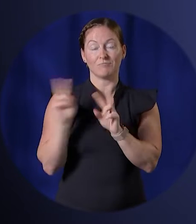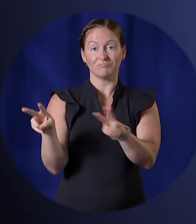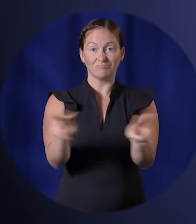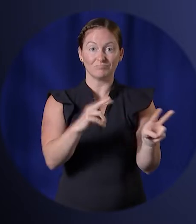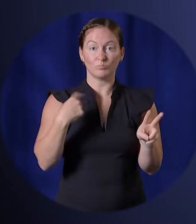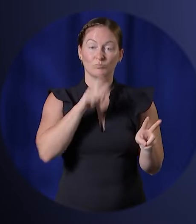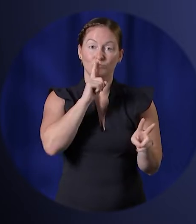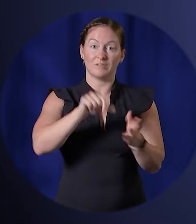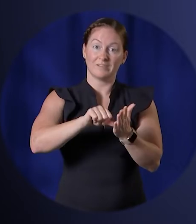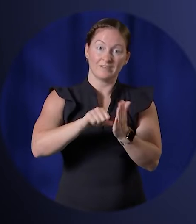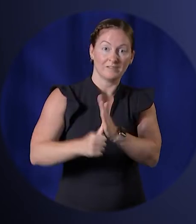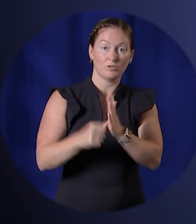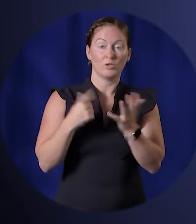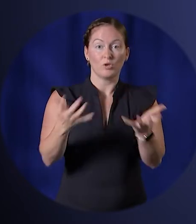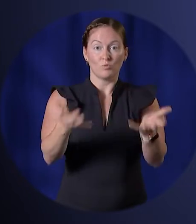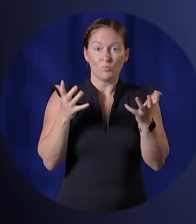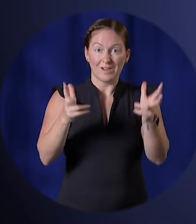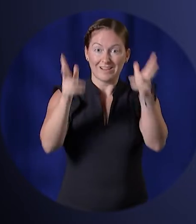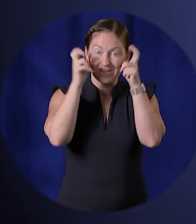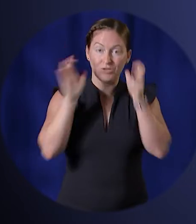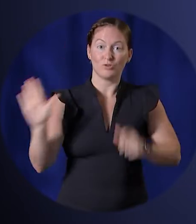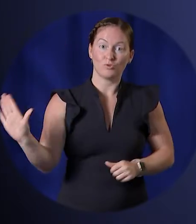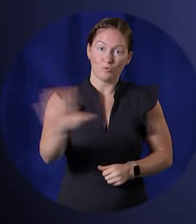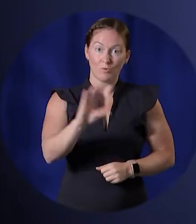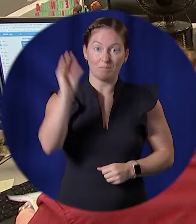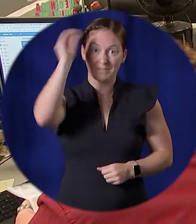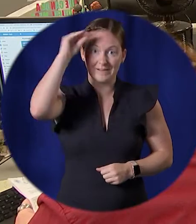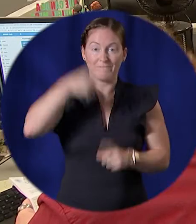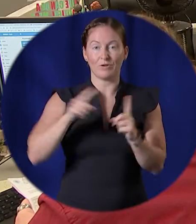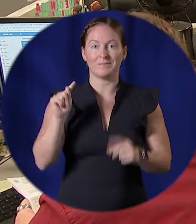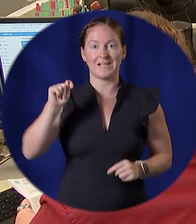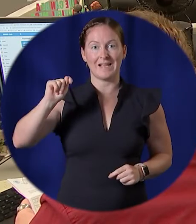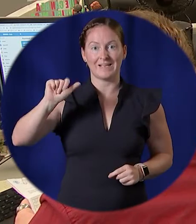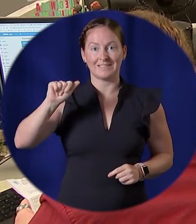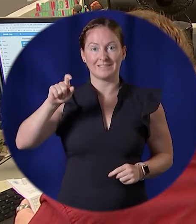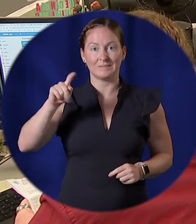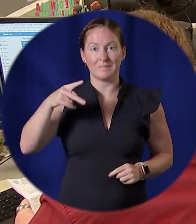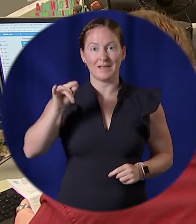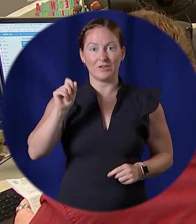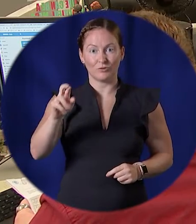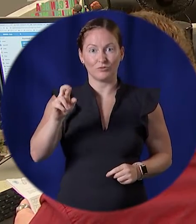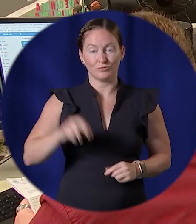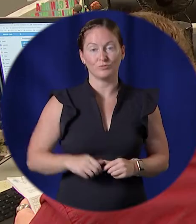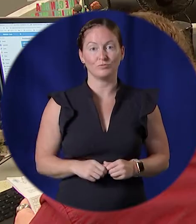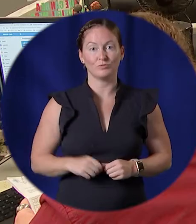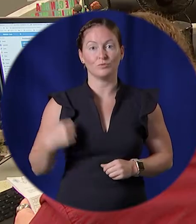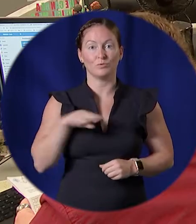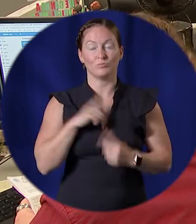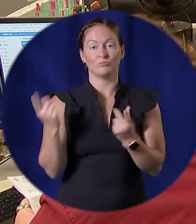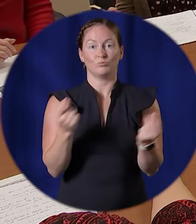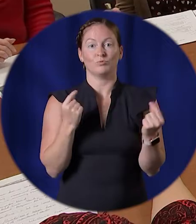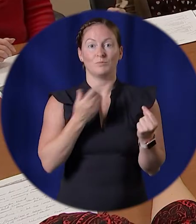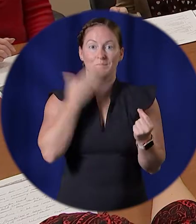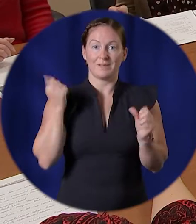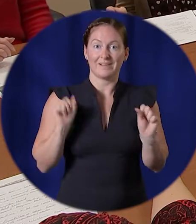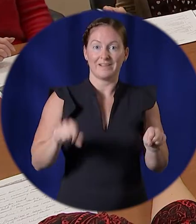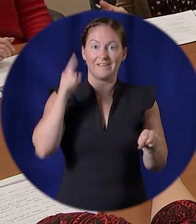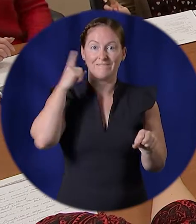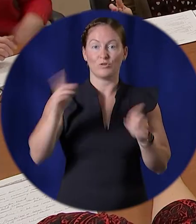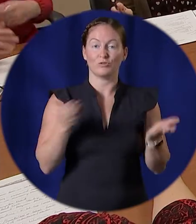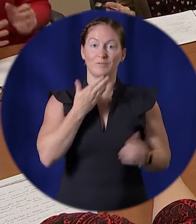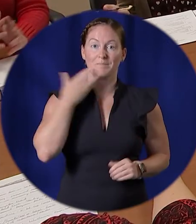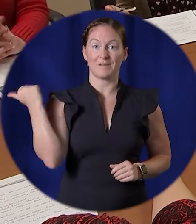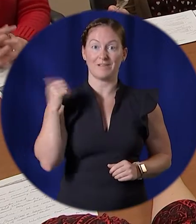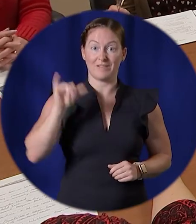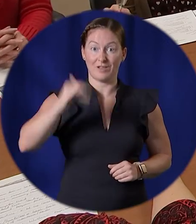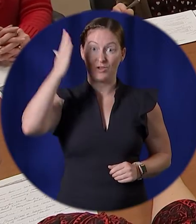emphasis on hearing directly from you, our taxpayers. We put forth every effort we can to serve you better. That's why our